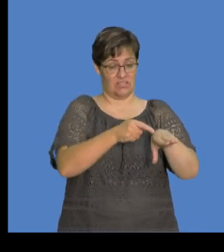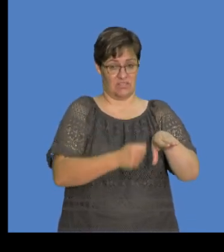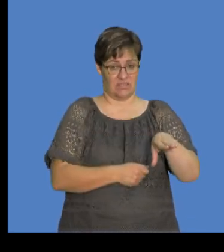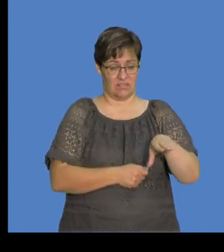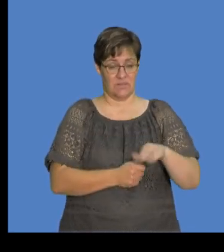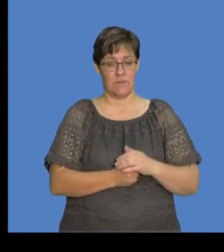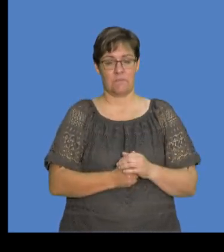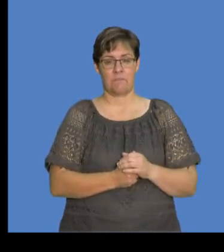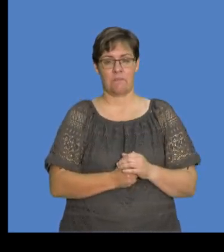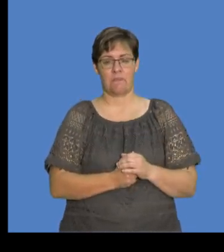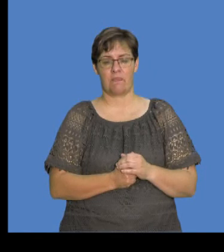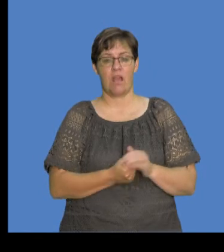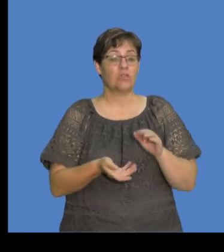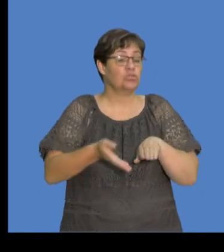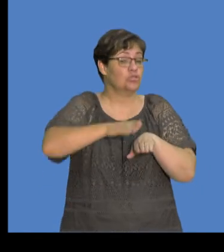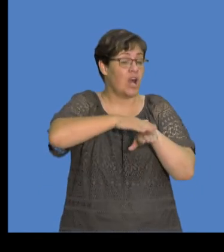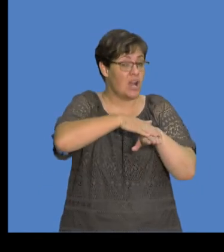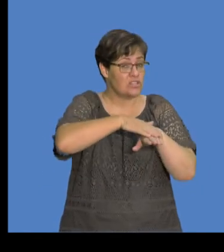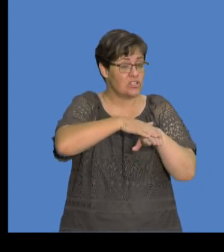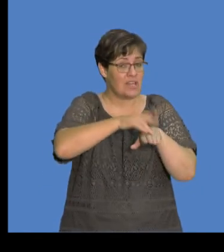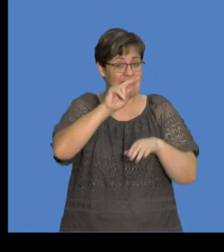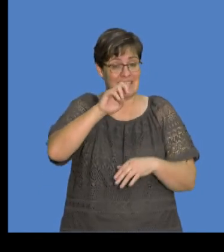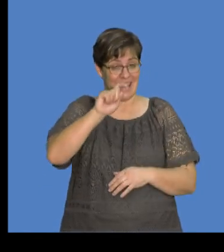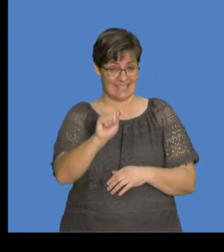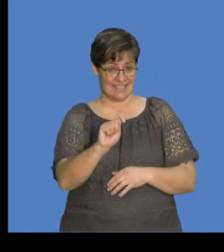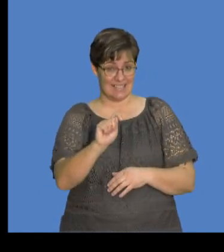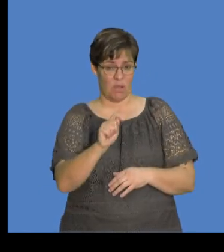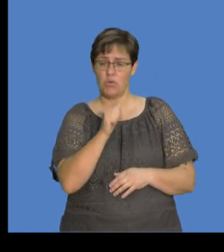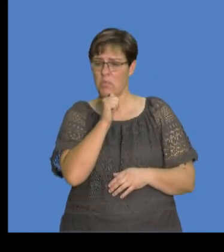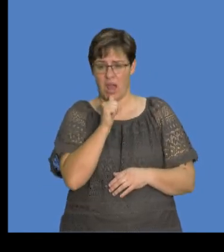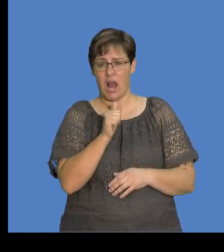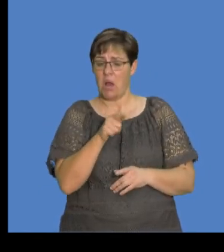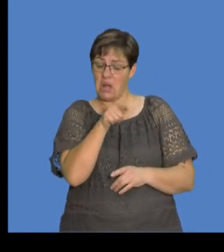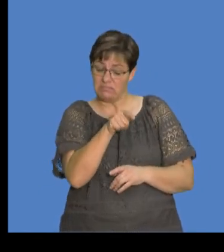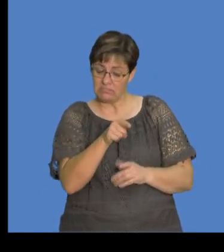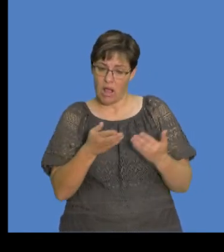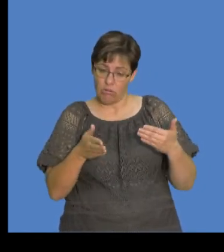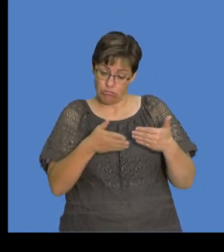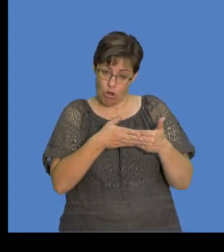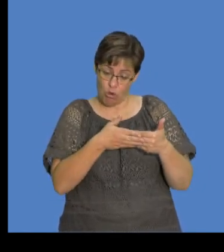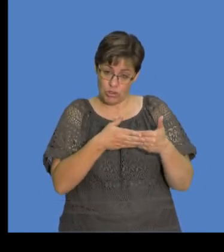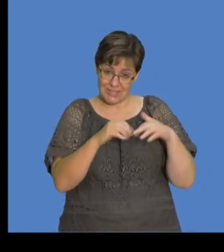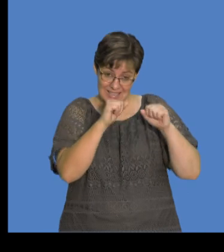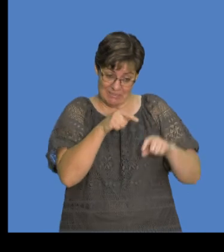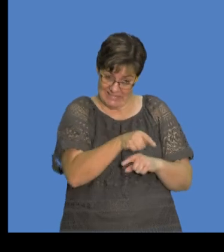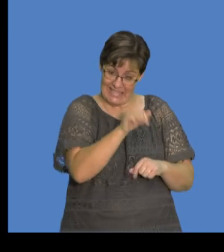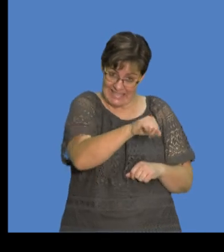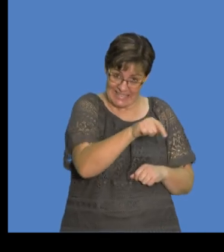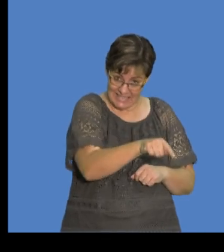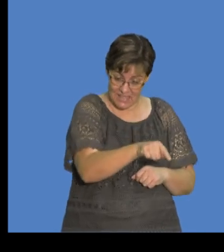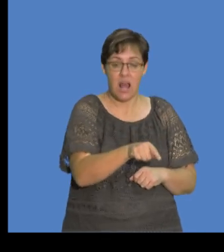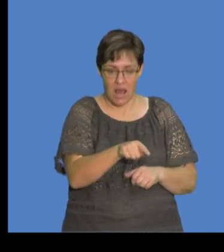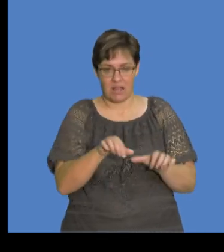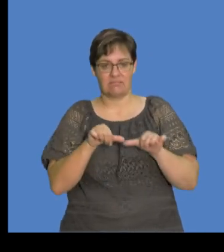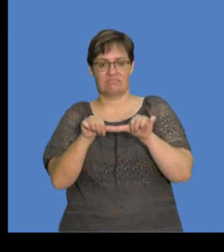charge, right? To saying that, to say that the charge, the net charge, as long as it's a closed system, remains constant. It does not